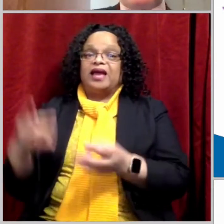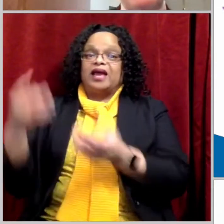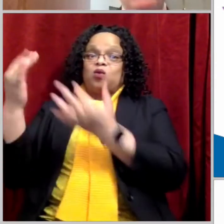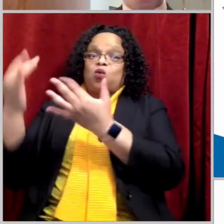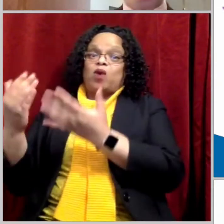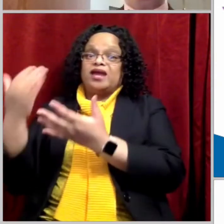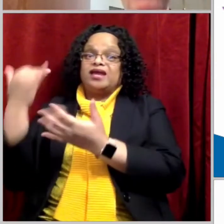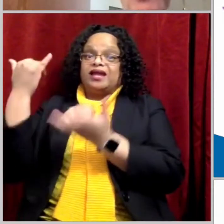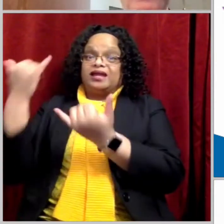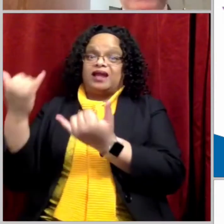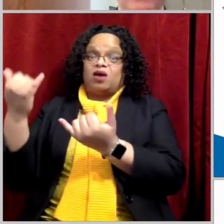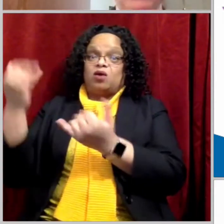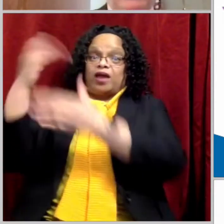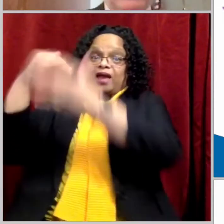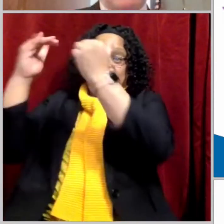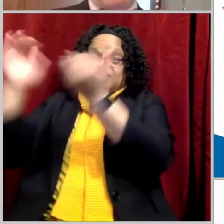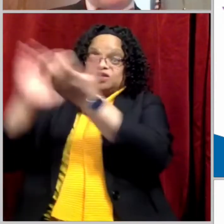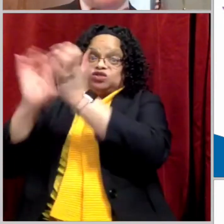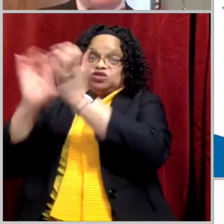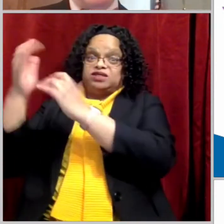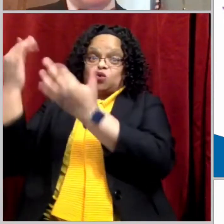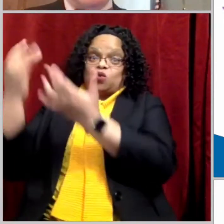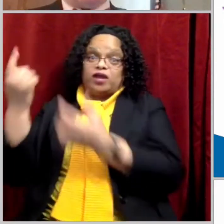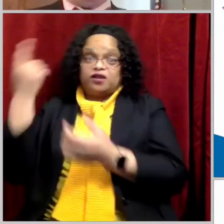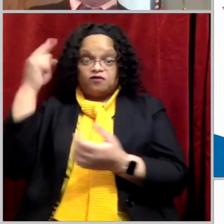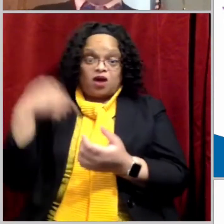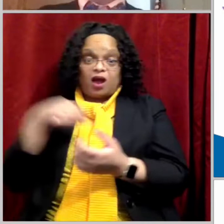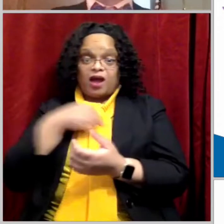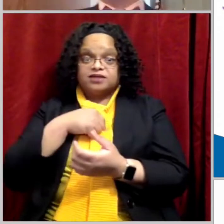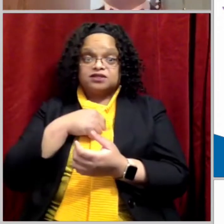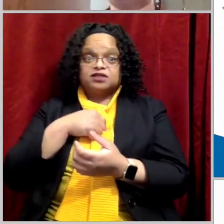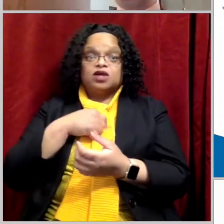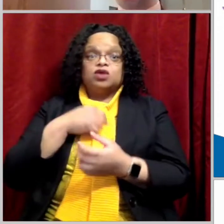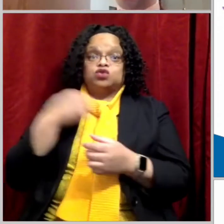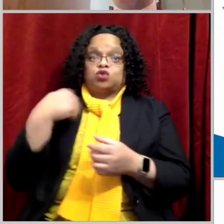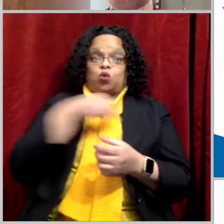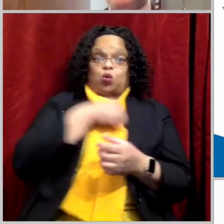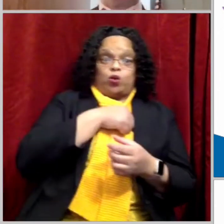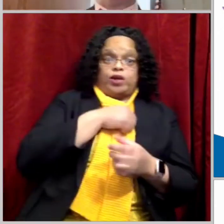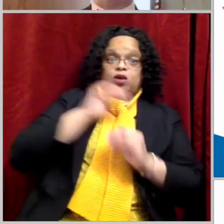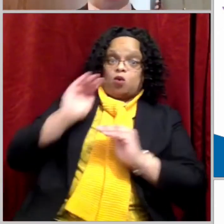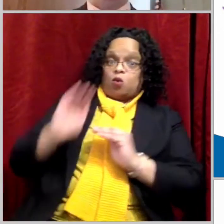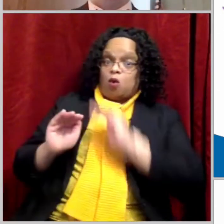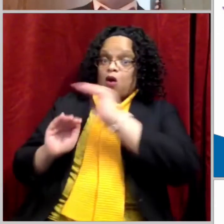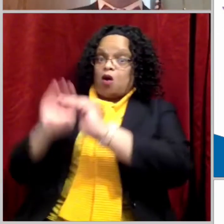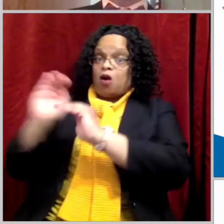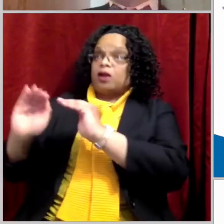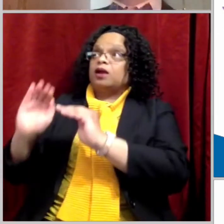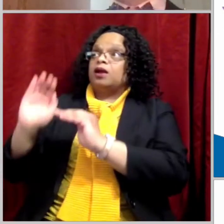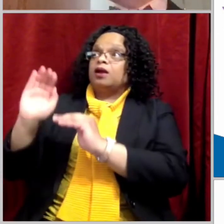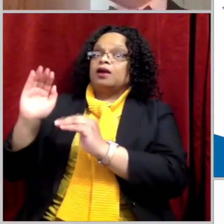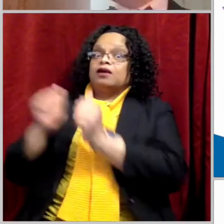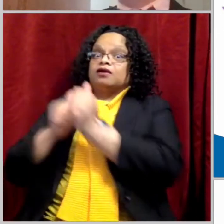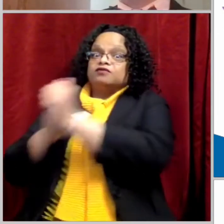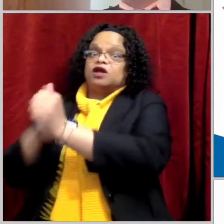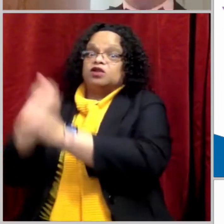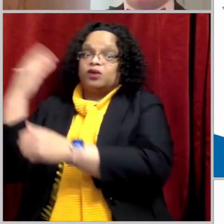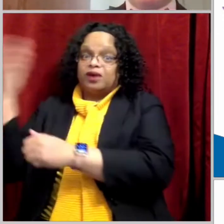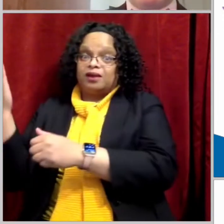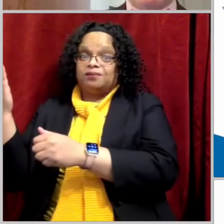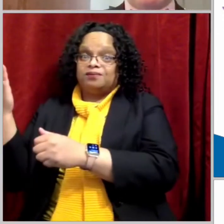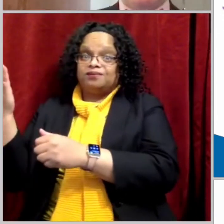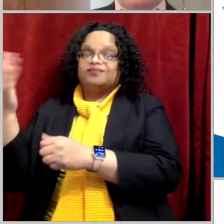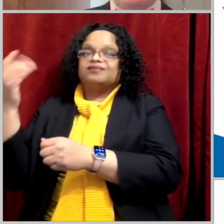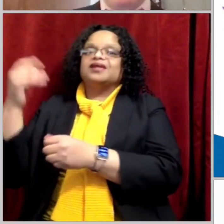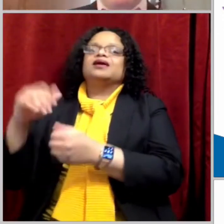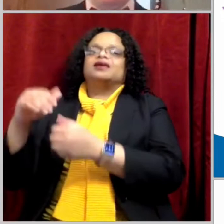as we walk in his footsteps. And so this beginning of the ministry, which lasted three years until